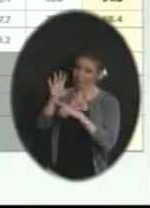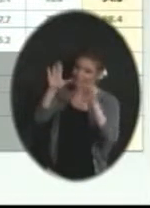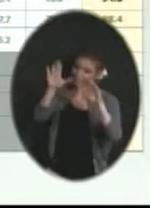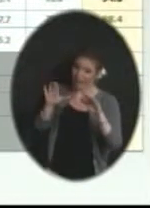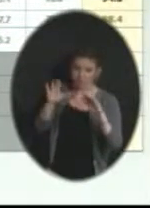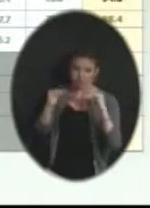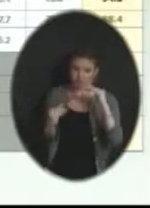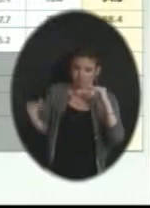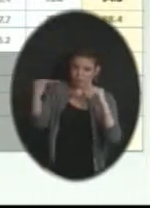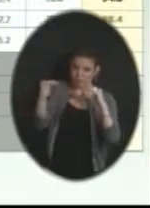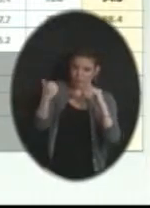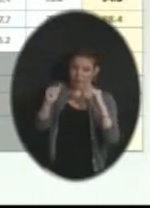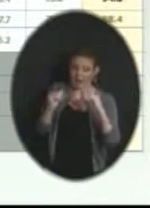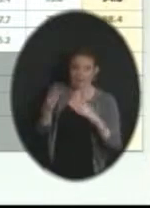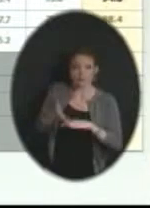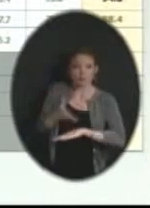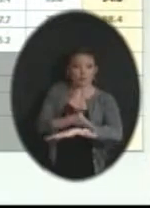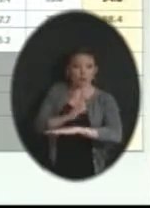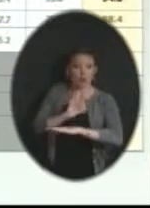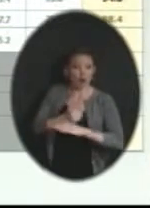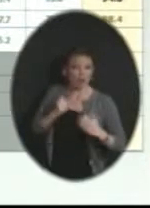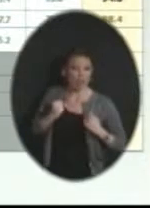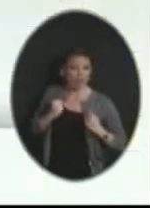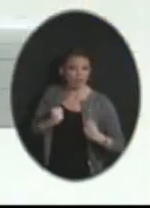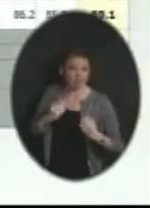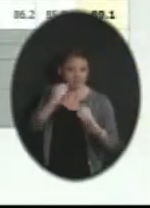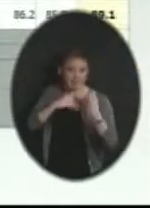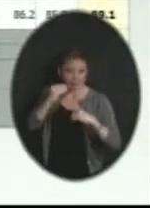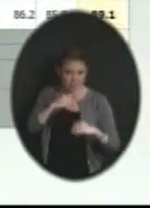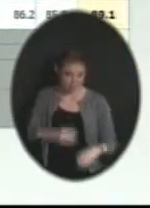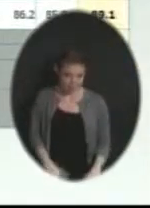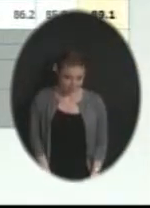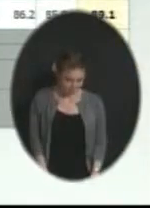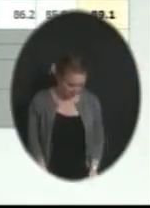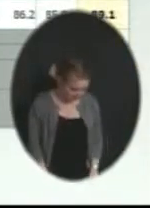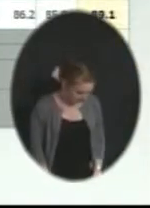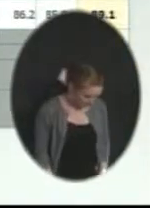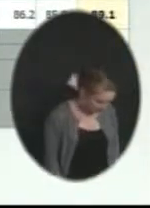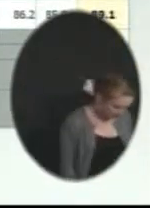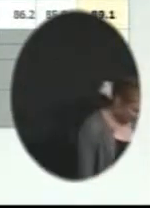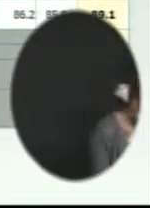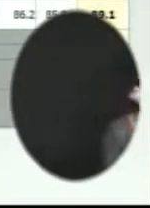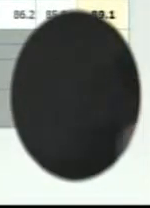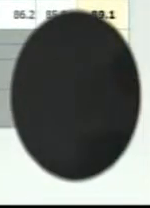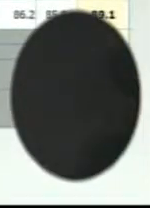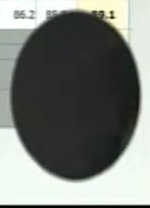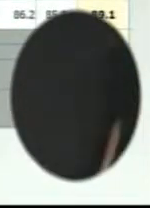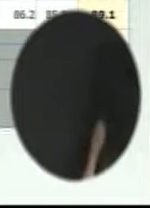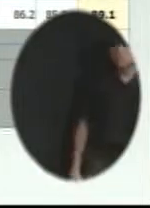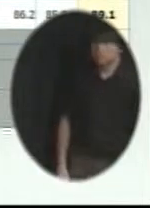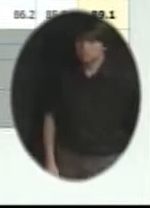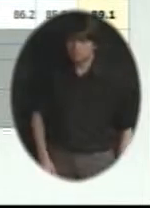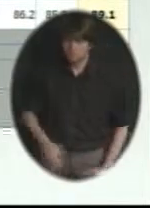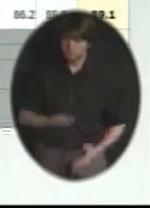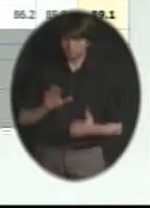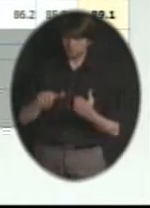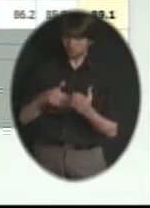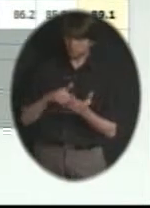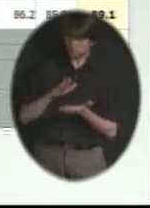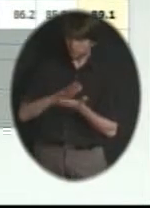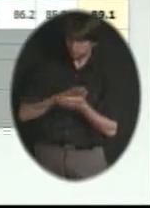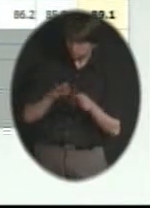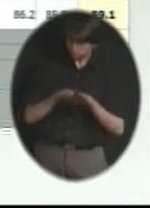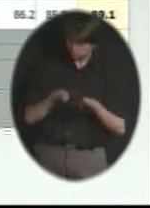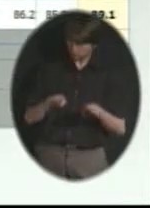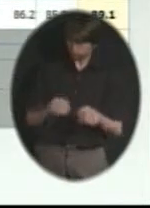communication that we're doing in that area. Again, very strong results at the elementary level. Very strong results at the middle school level. And some